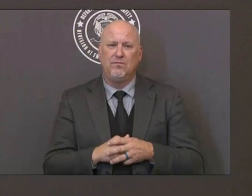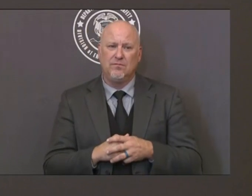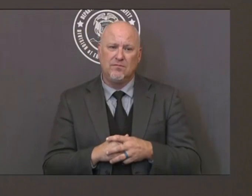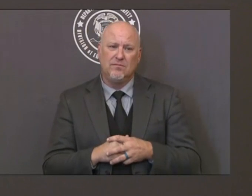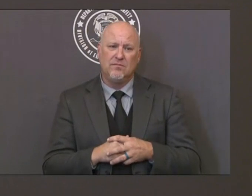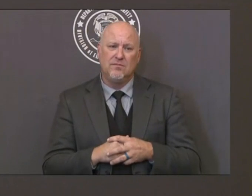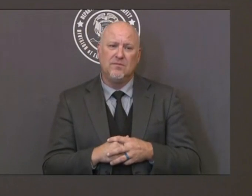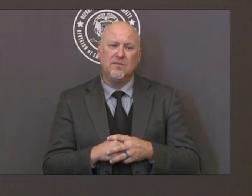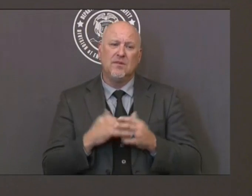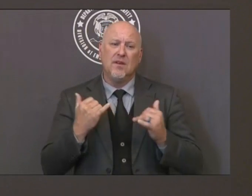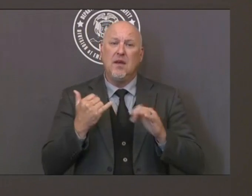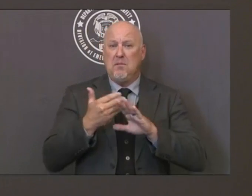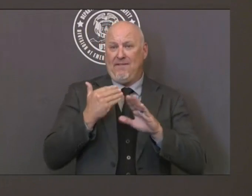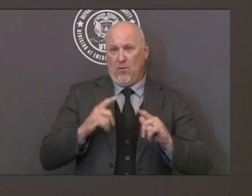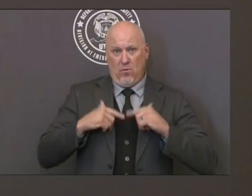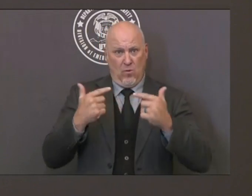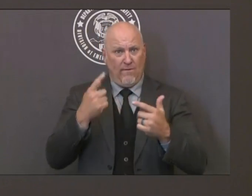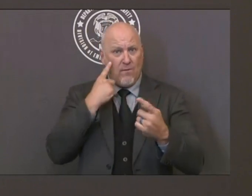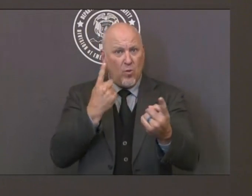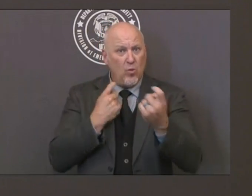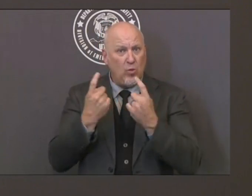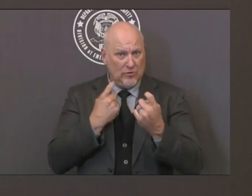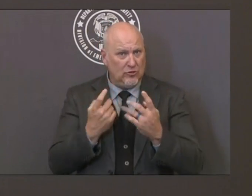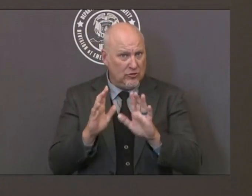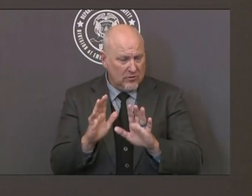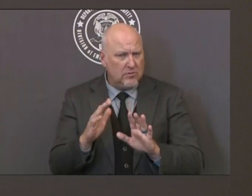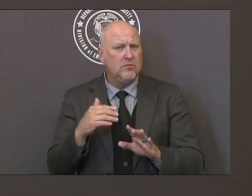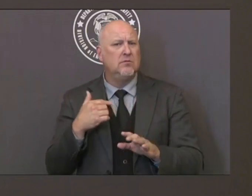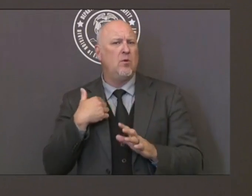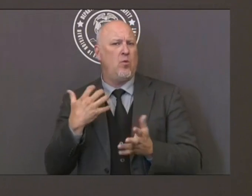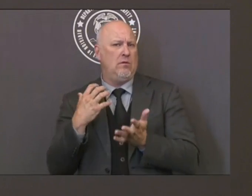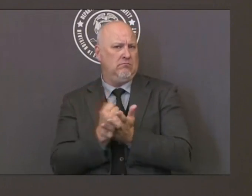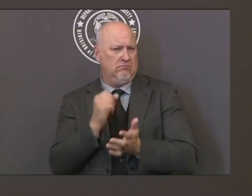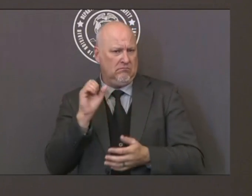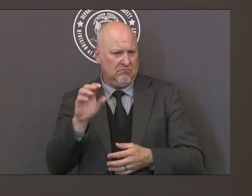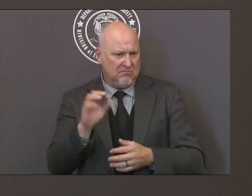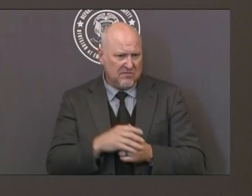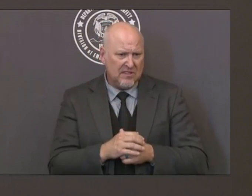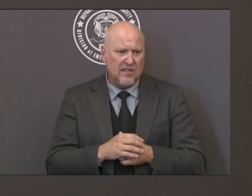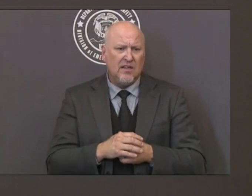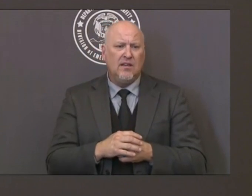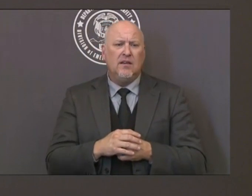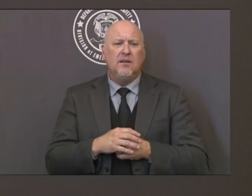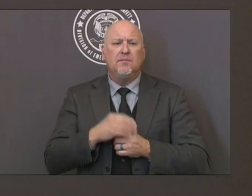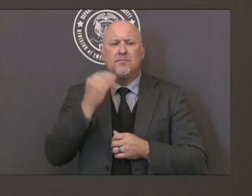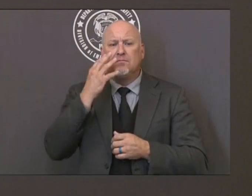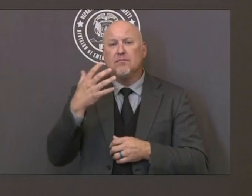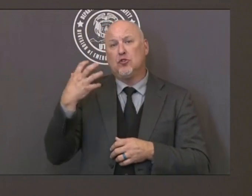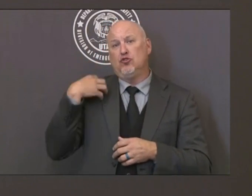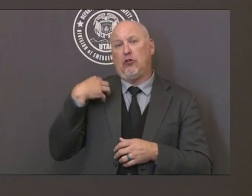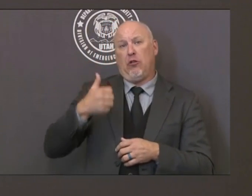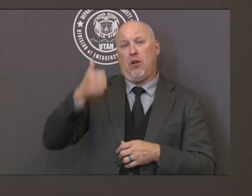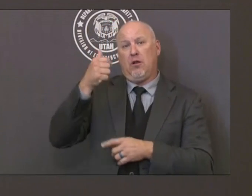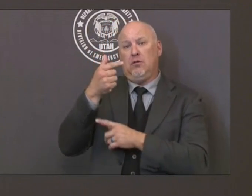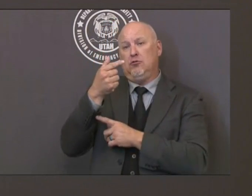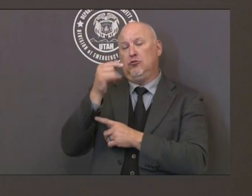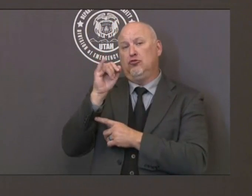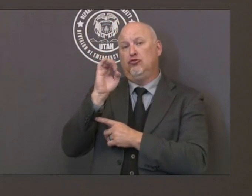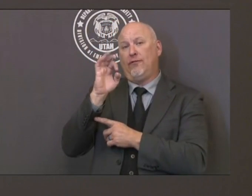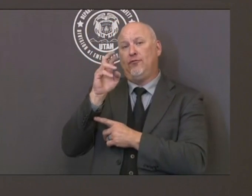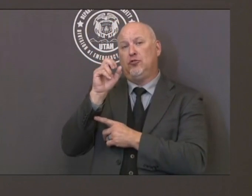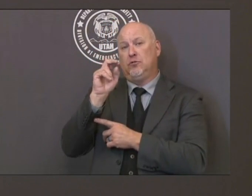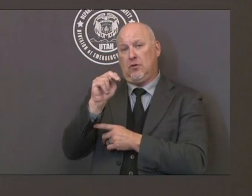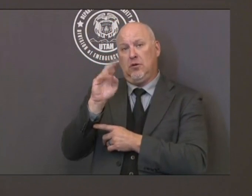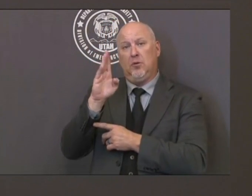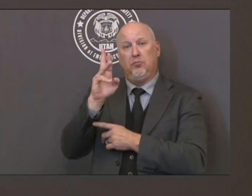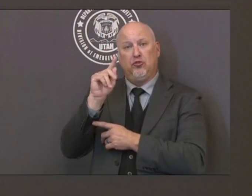Most of you know General Jefferson Burton, our former adjutant general, has taken on the role of being the